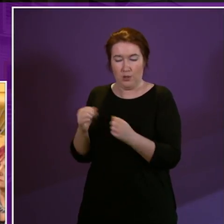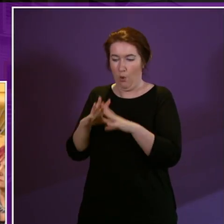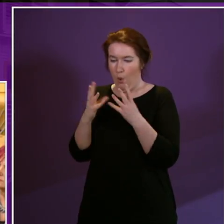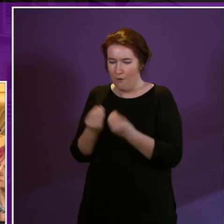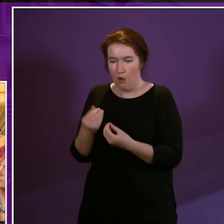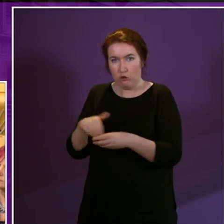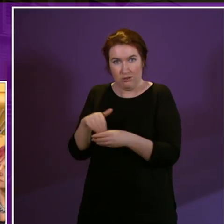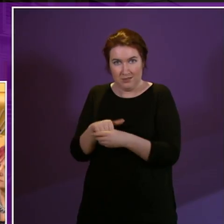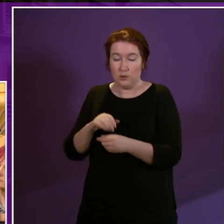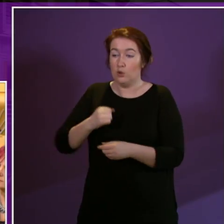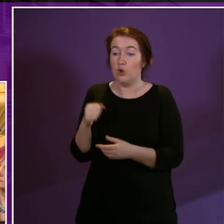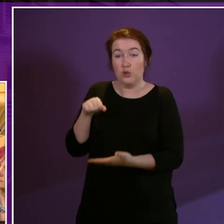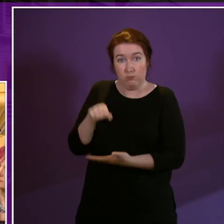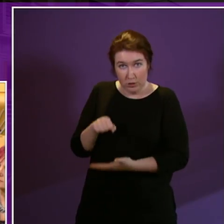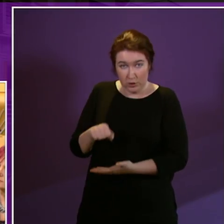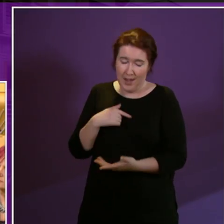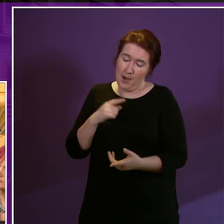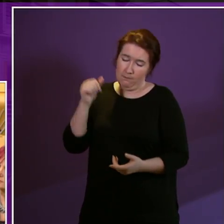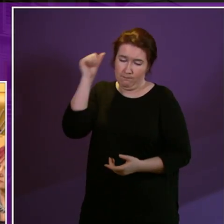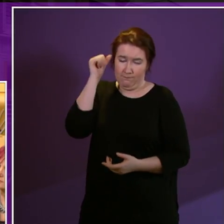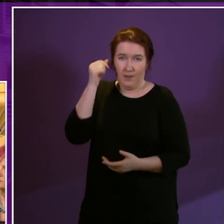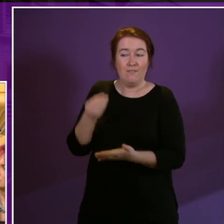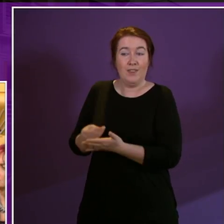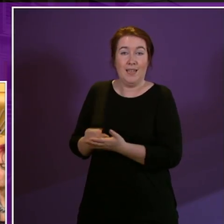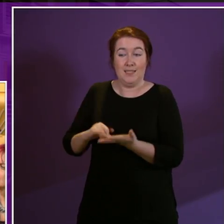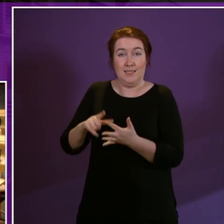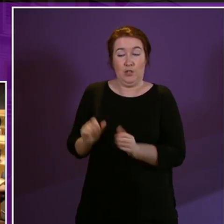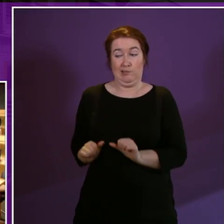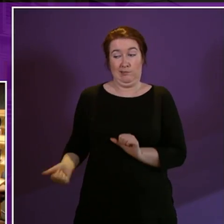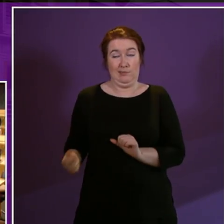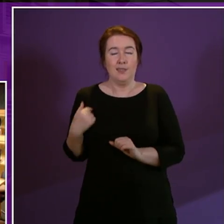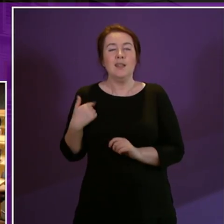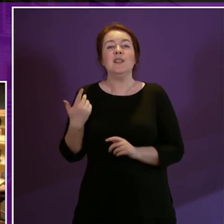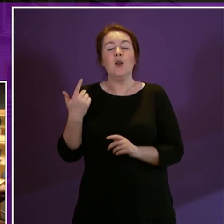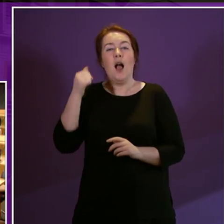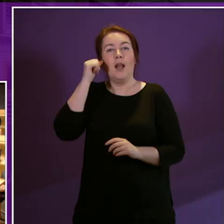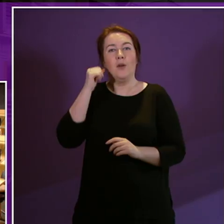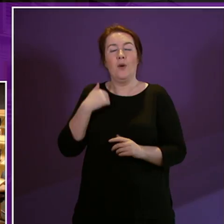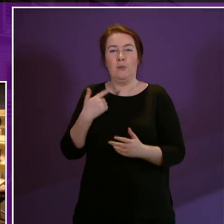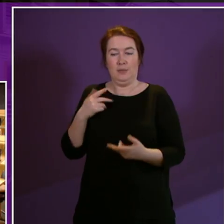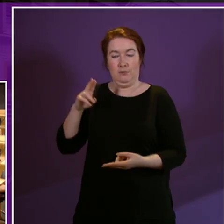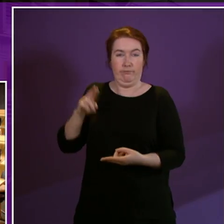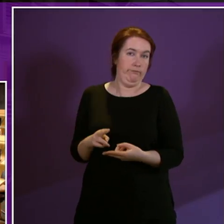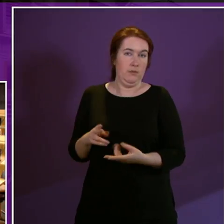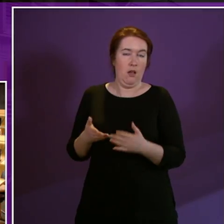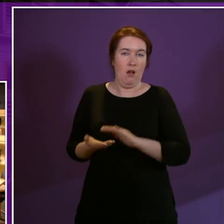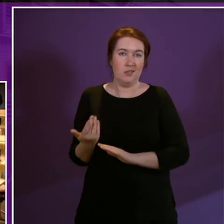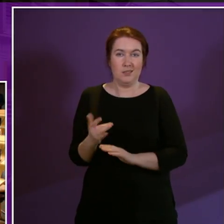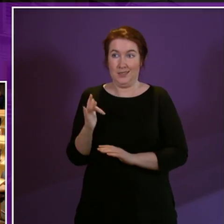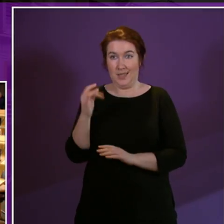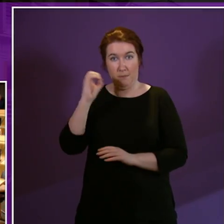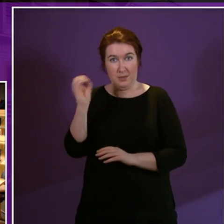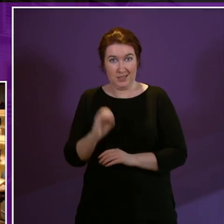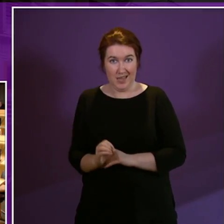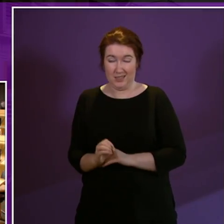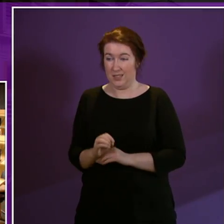context where the Scottish Budget and I'm conscious the Finance Secretary is sitting right beside me has itself been decreased by just under 10%